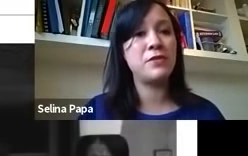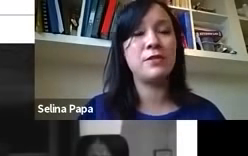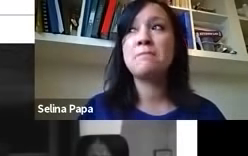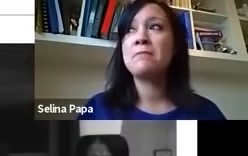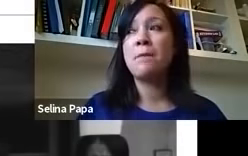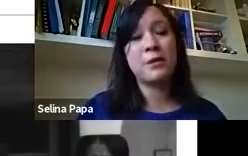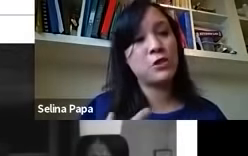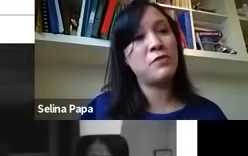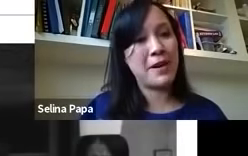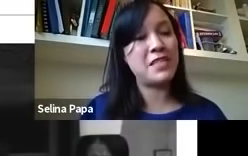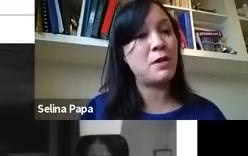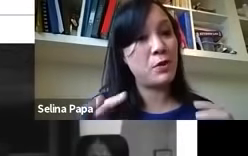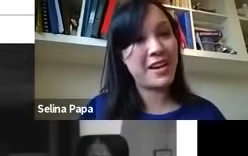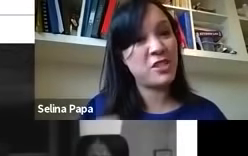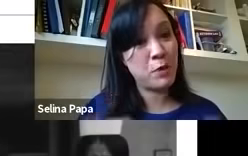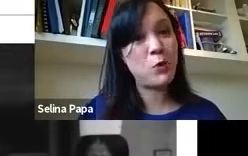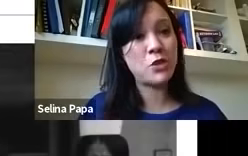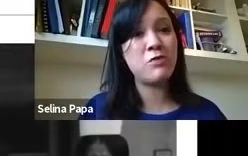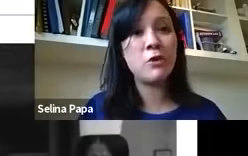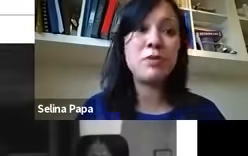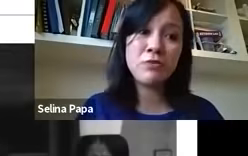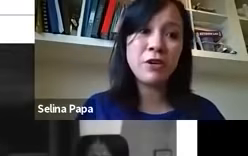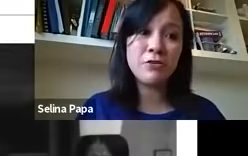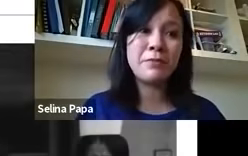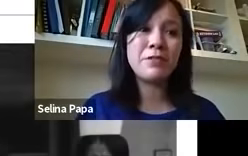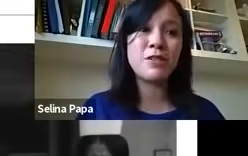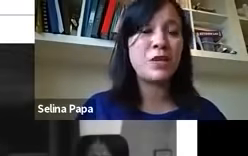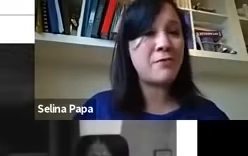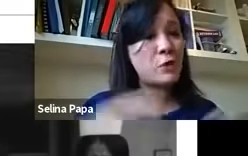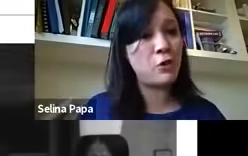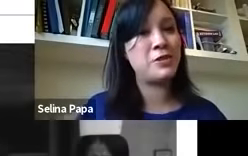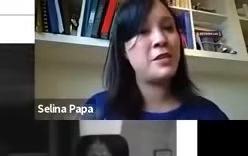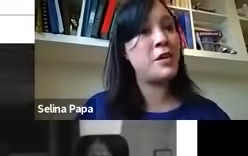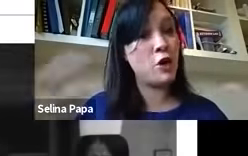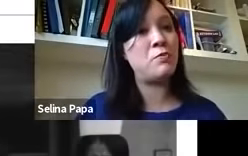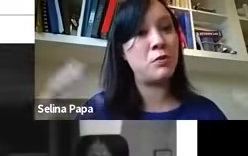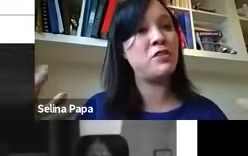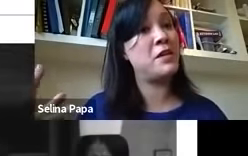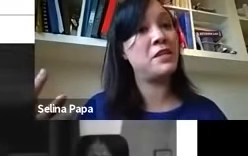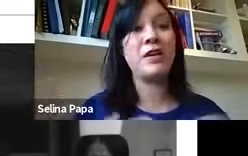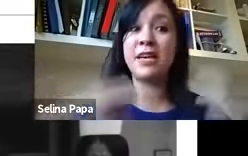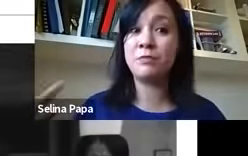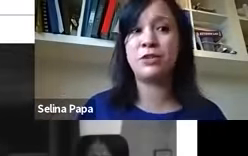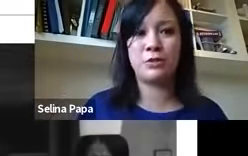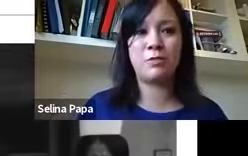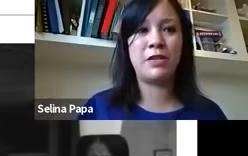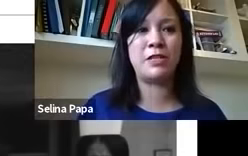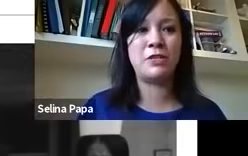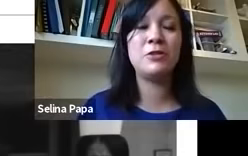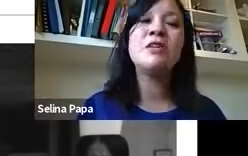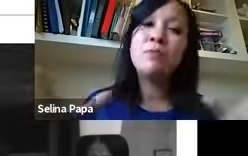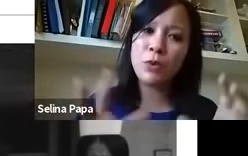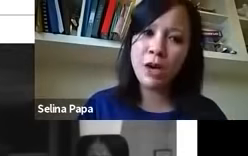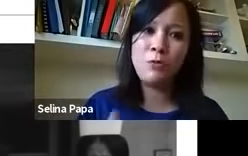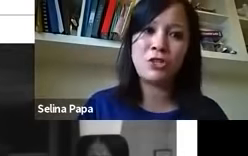other funders because of the pandemic we've had to pause our open programs so we haven't got an open pot of money for anybody to apply